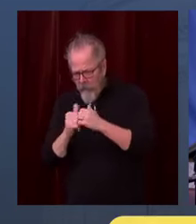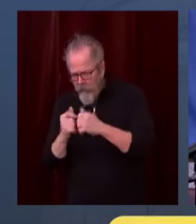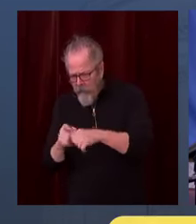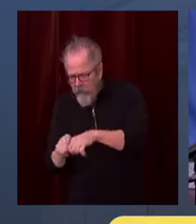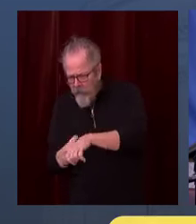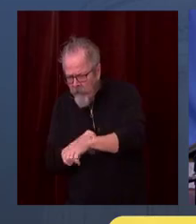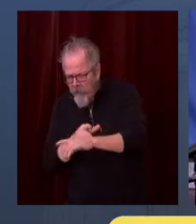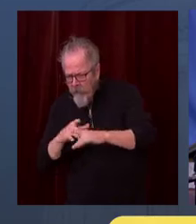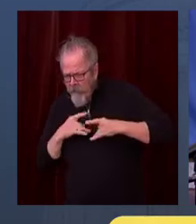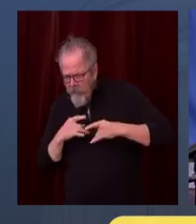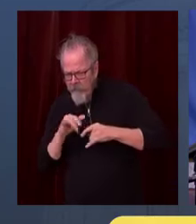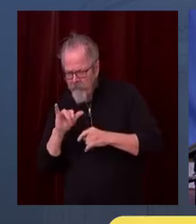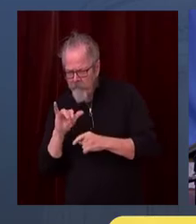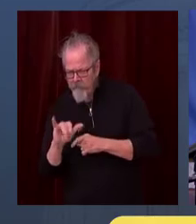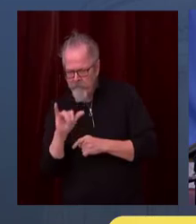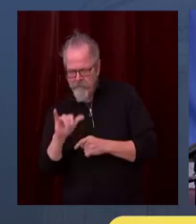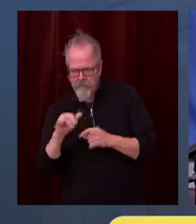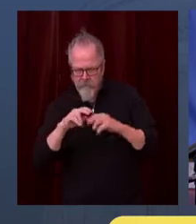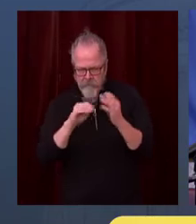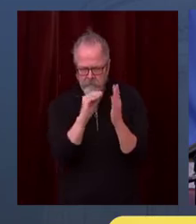Washington, in any environment.